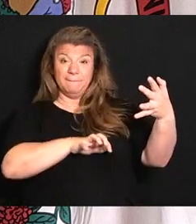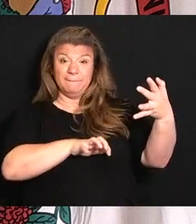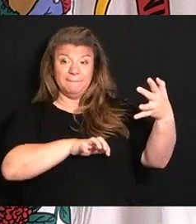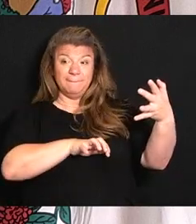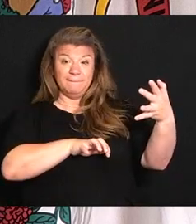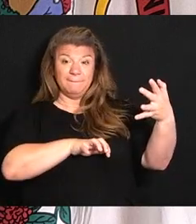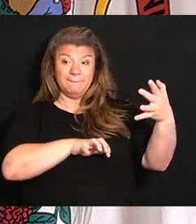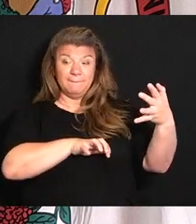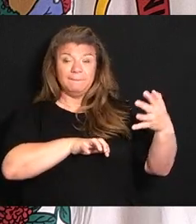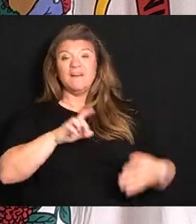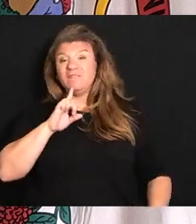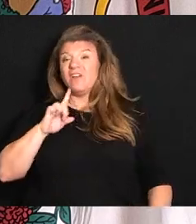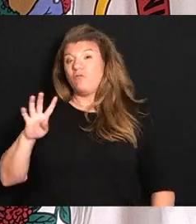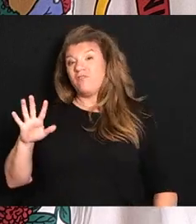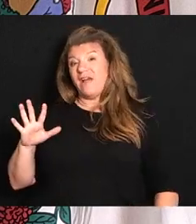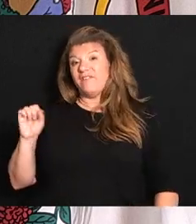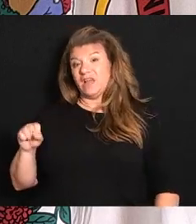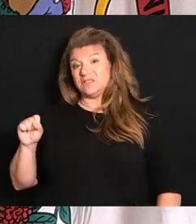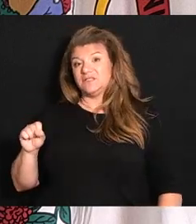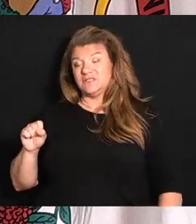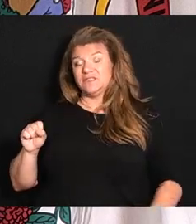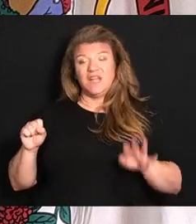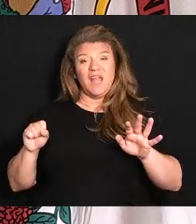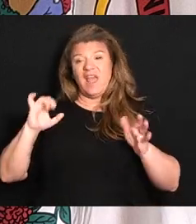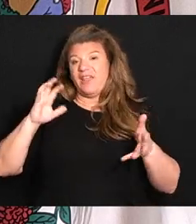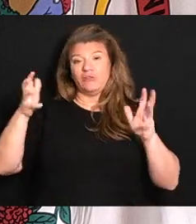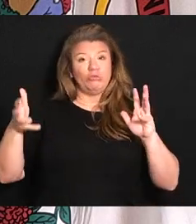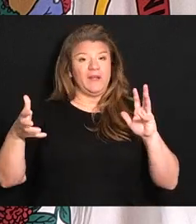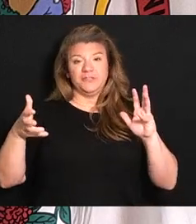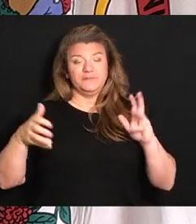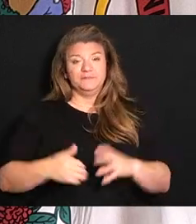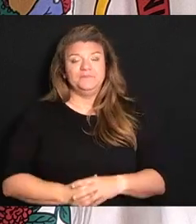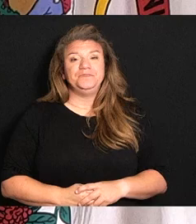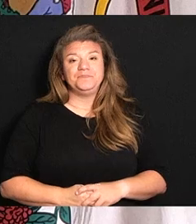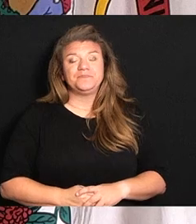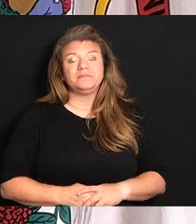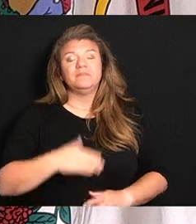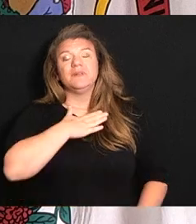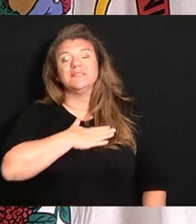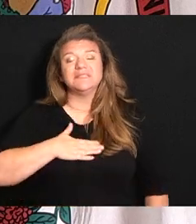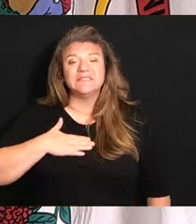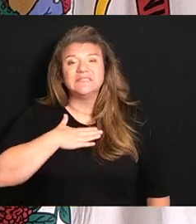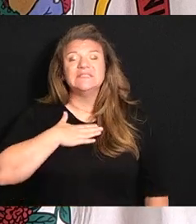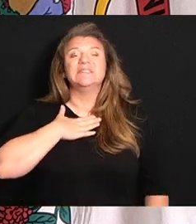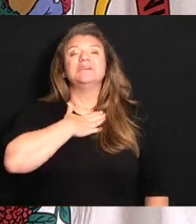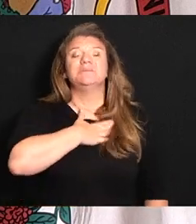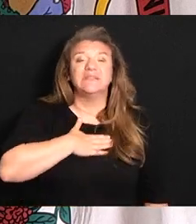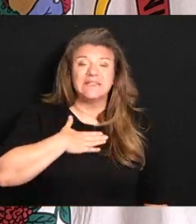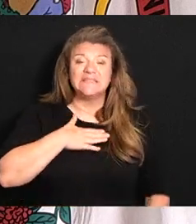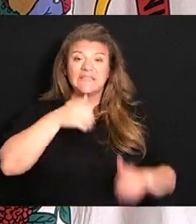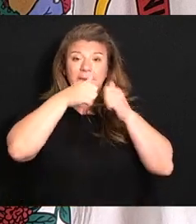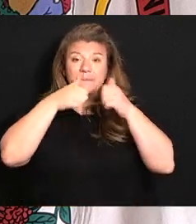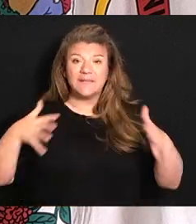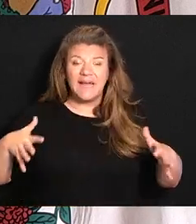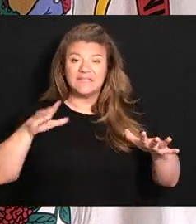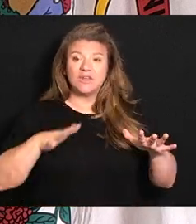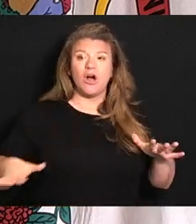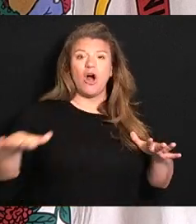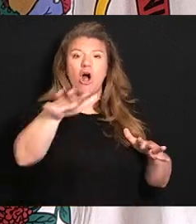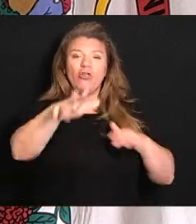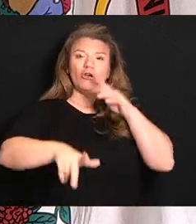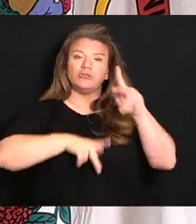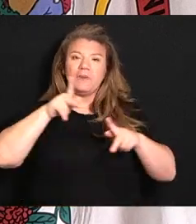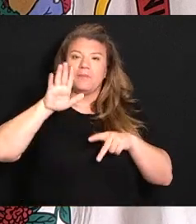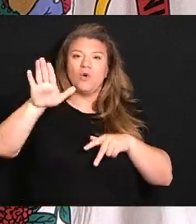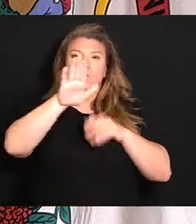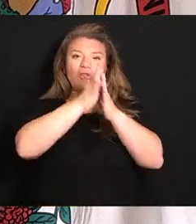a 45-year-old, and that's tragic beyond belief. Please, please bless all these people with your